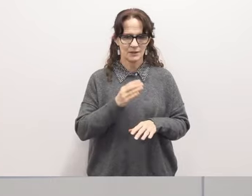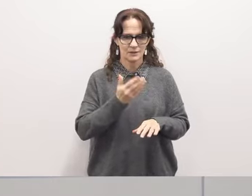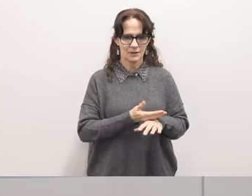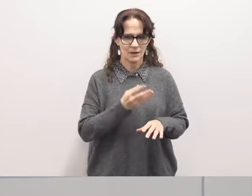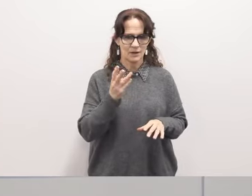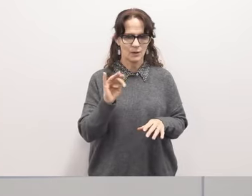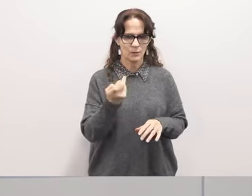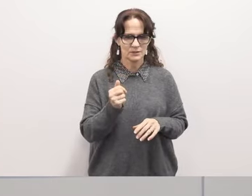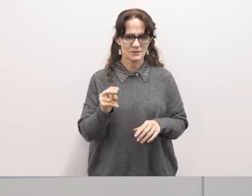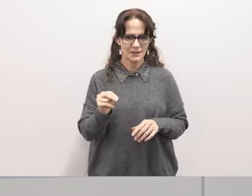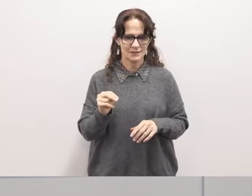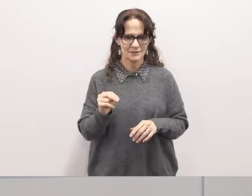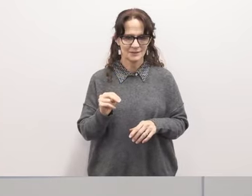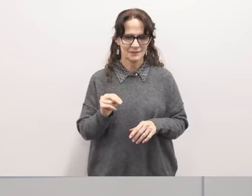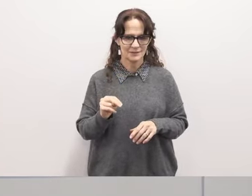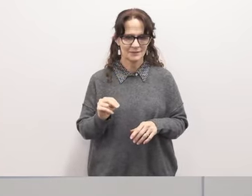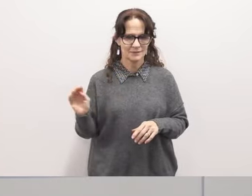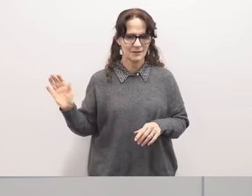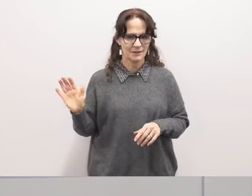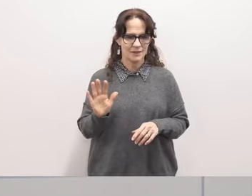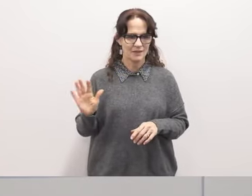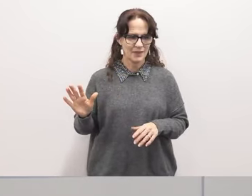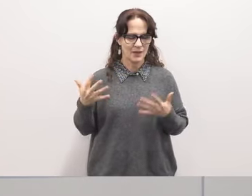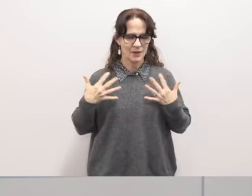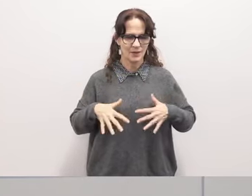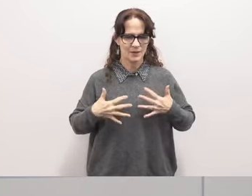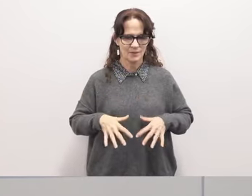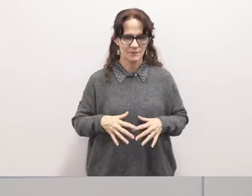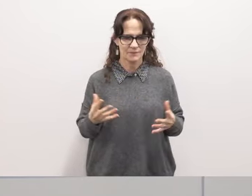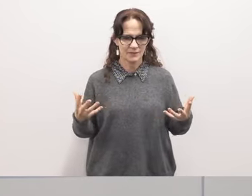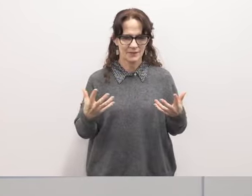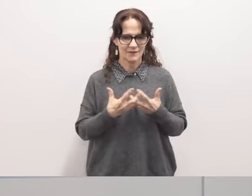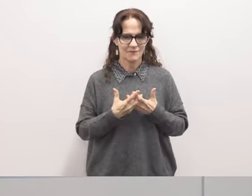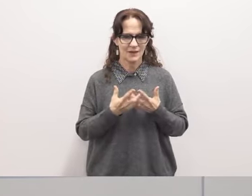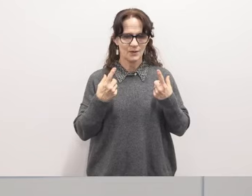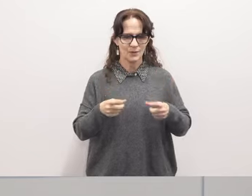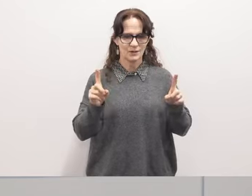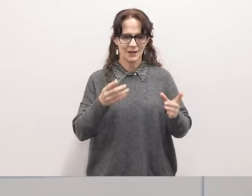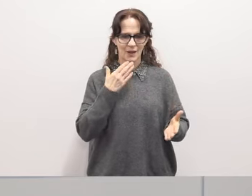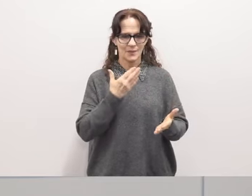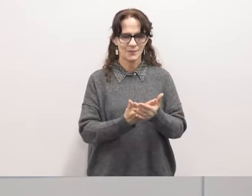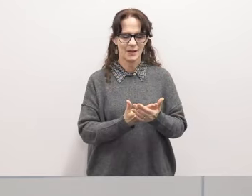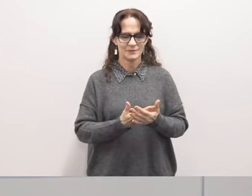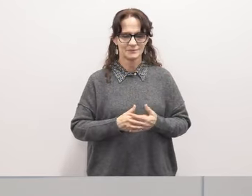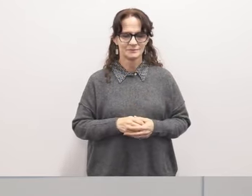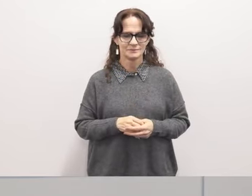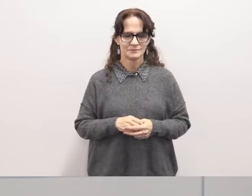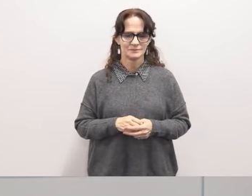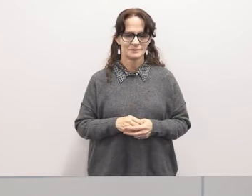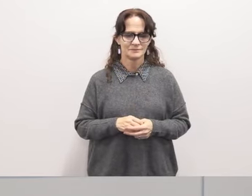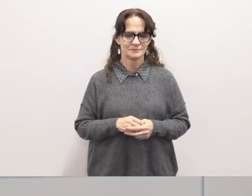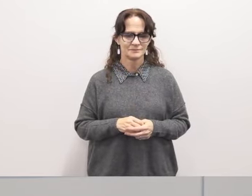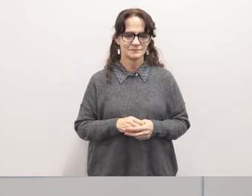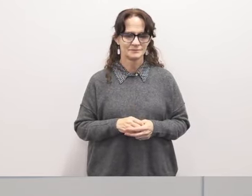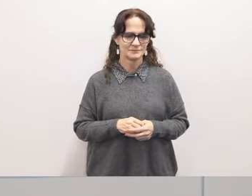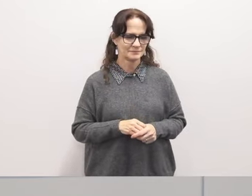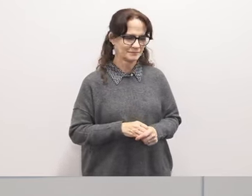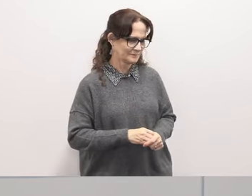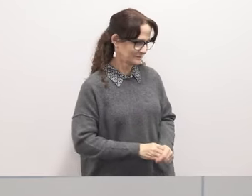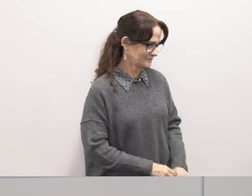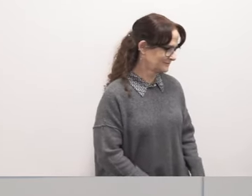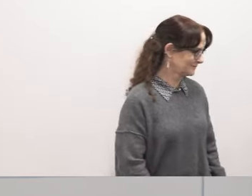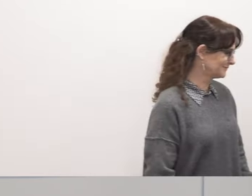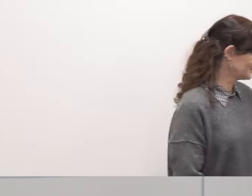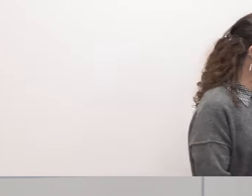went to wilson and that's probably one of theirs well it fit so it worked out well and uh uh so uh